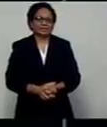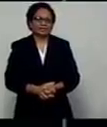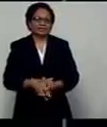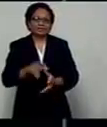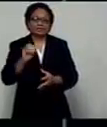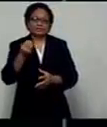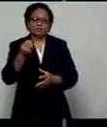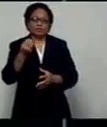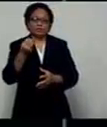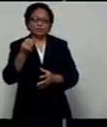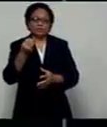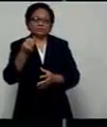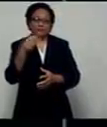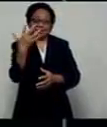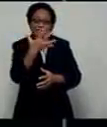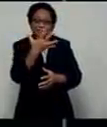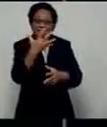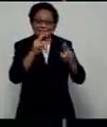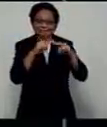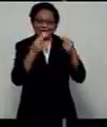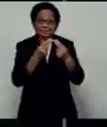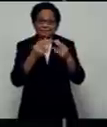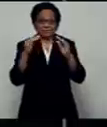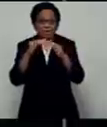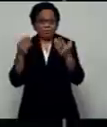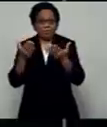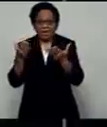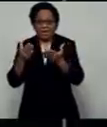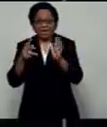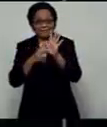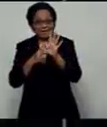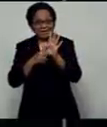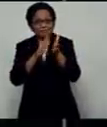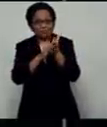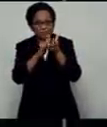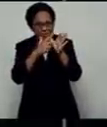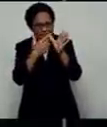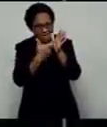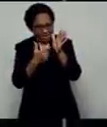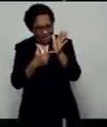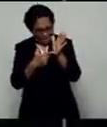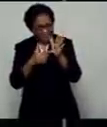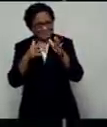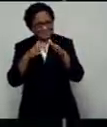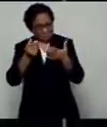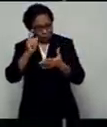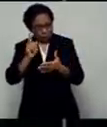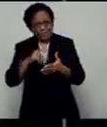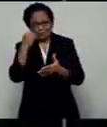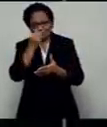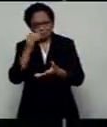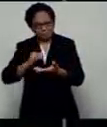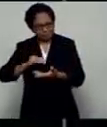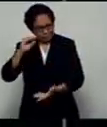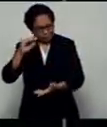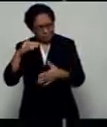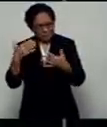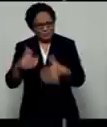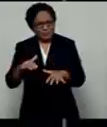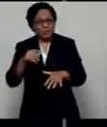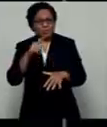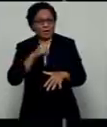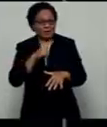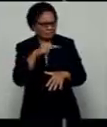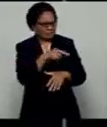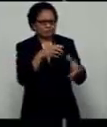15 families living in the Vallelevu Heart have restocked their food rations today after a visit from a group